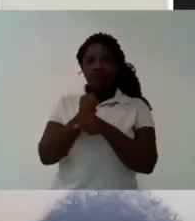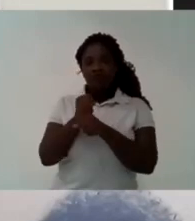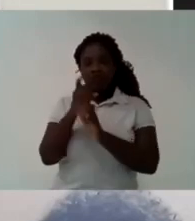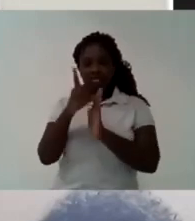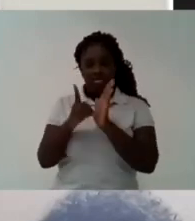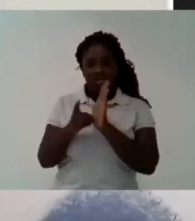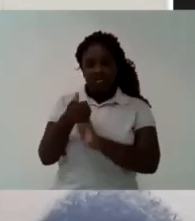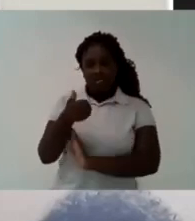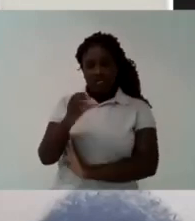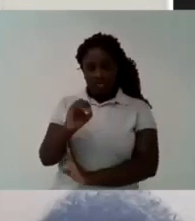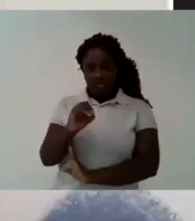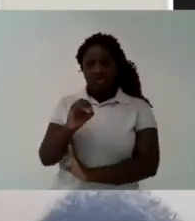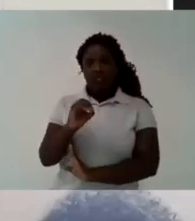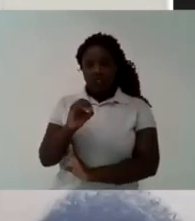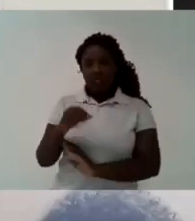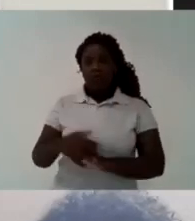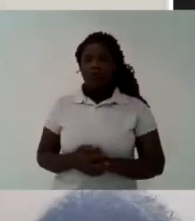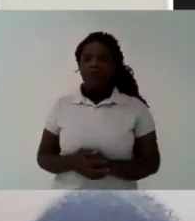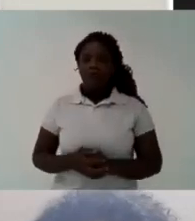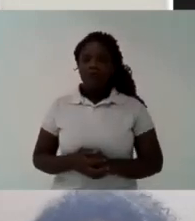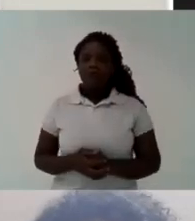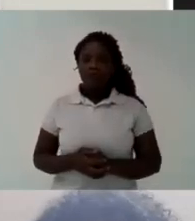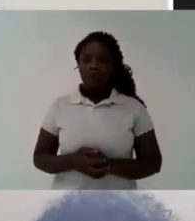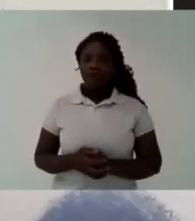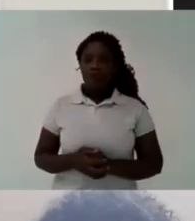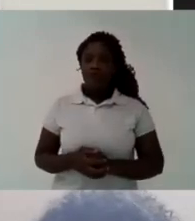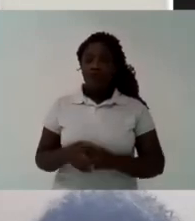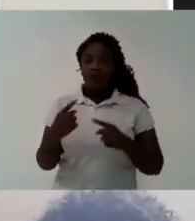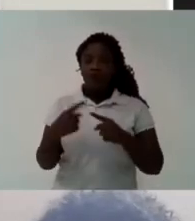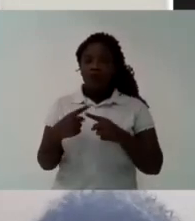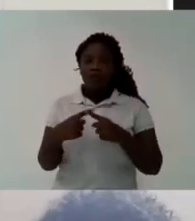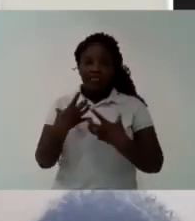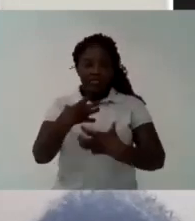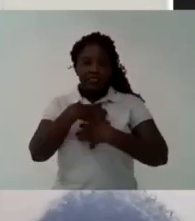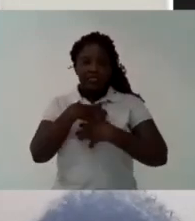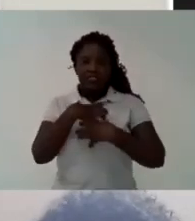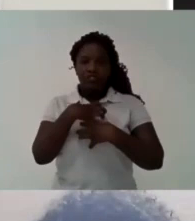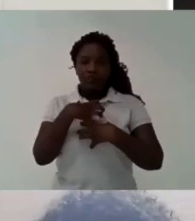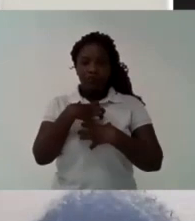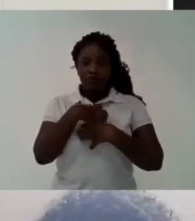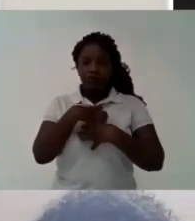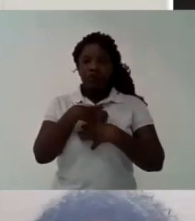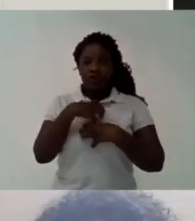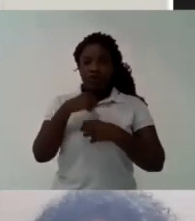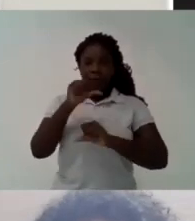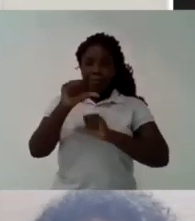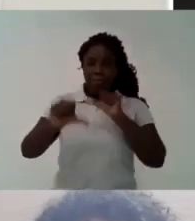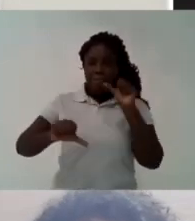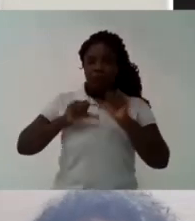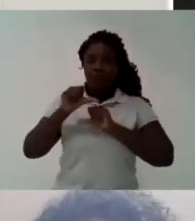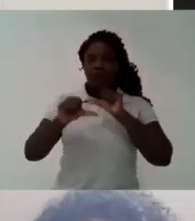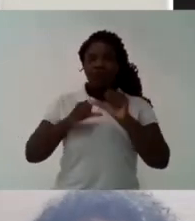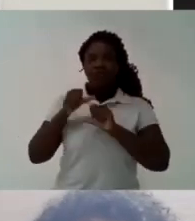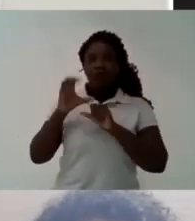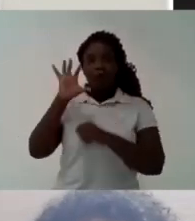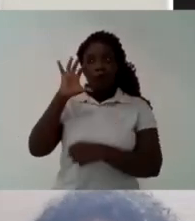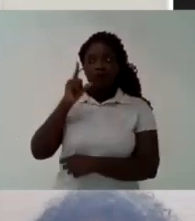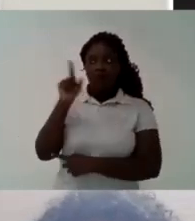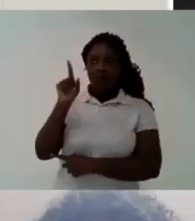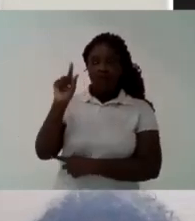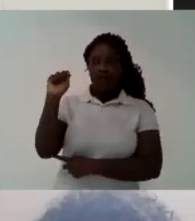strategic defense of democracy And we